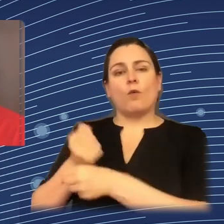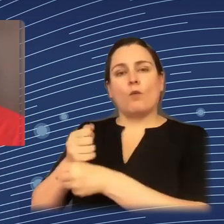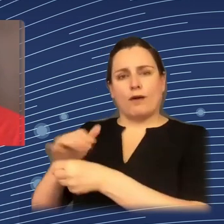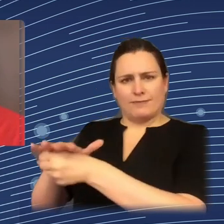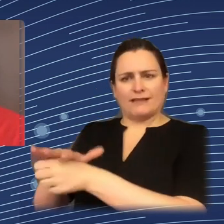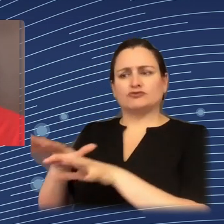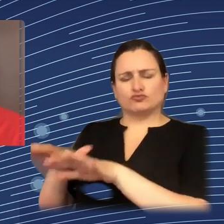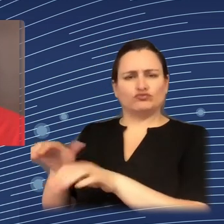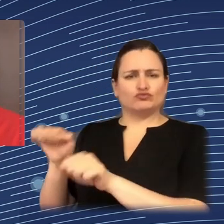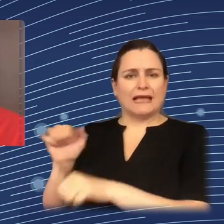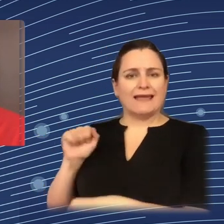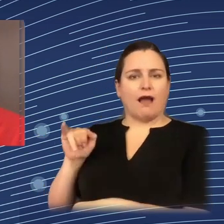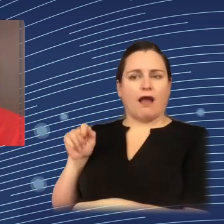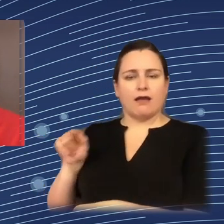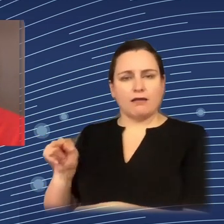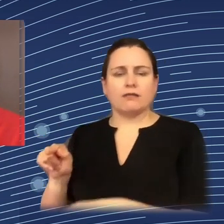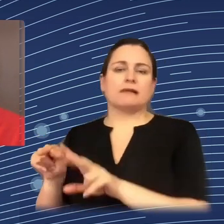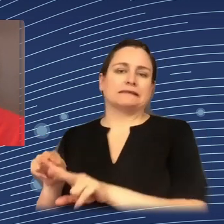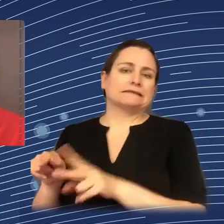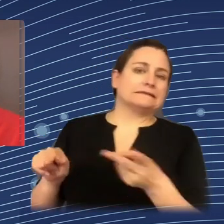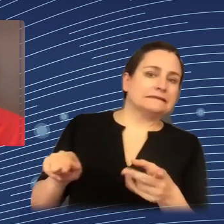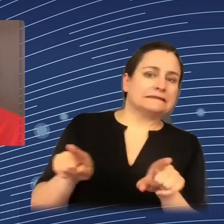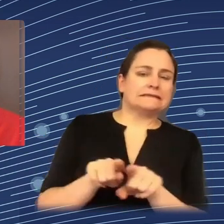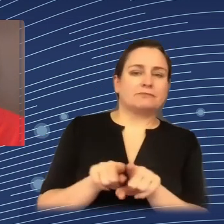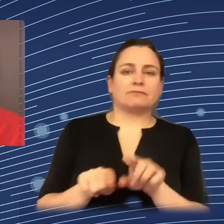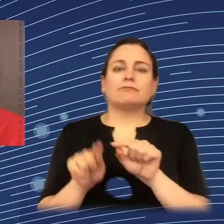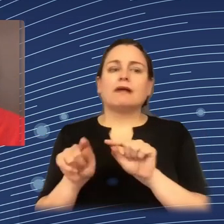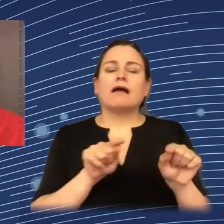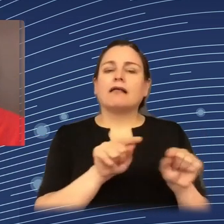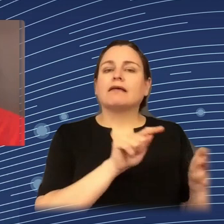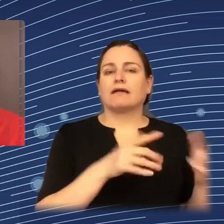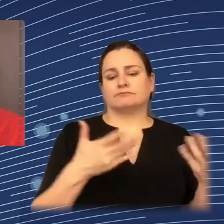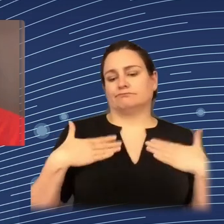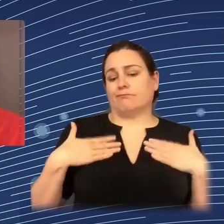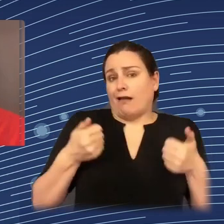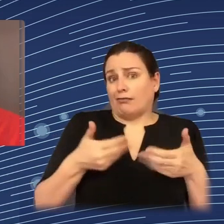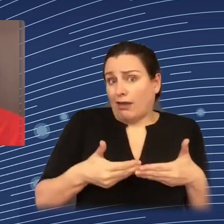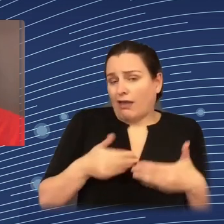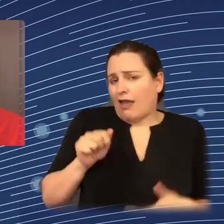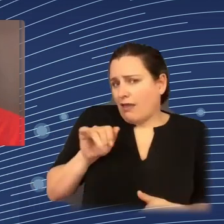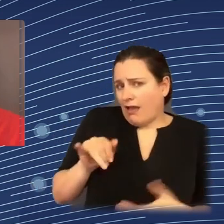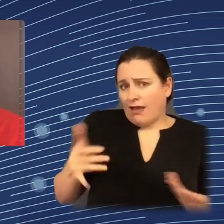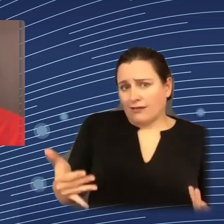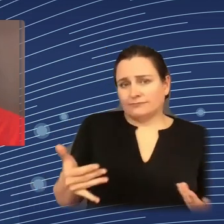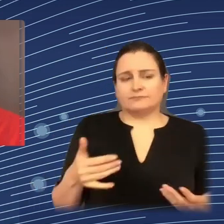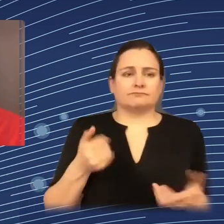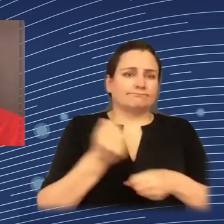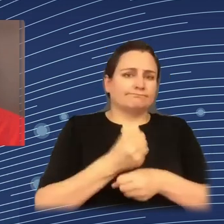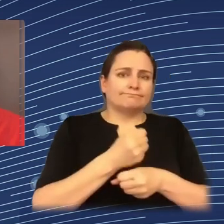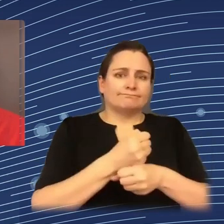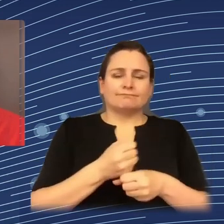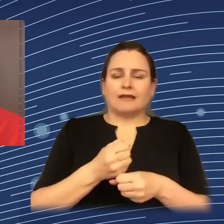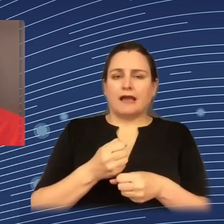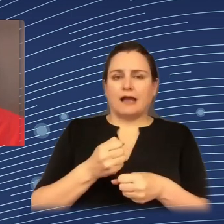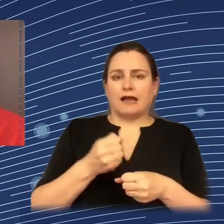in which AI is being used? I'm thinking, for example, of policing, I'm thinking of healthcare, I'm thinking also of taxes, and all of these different ways